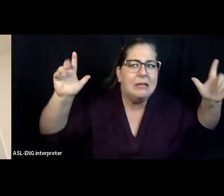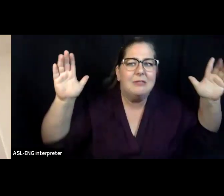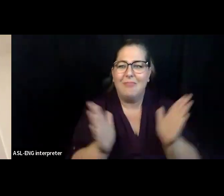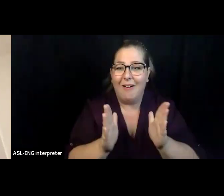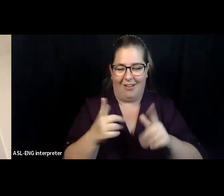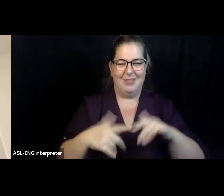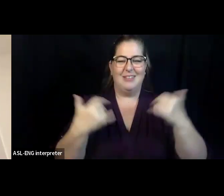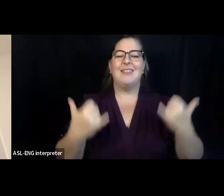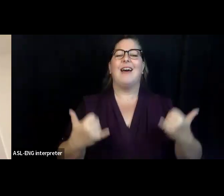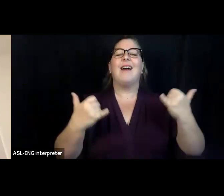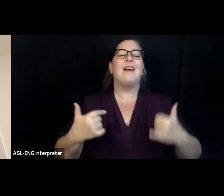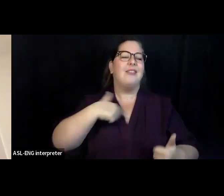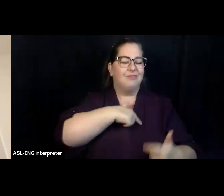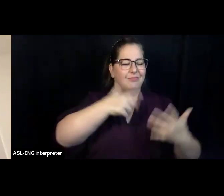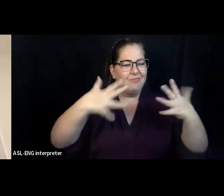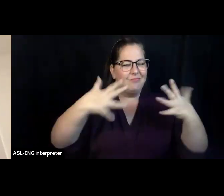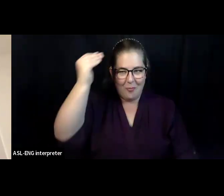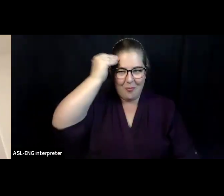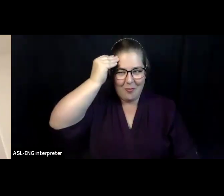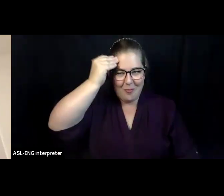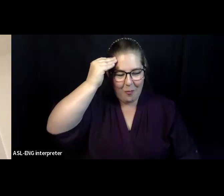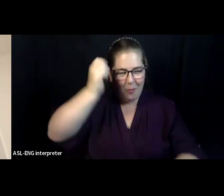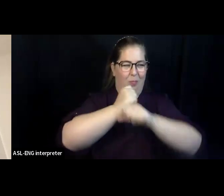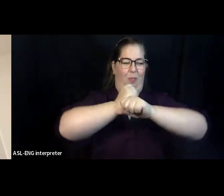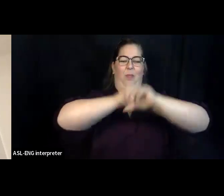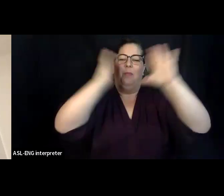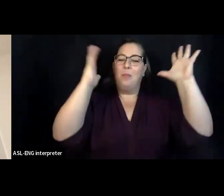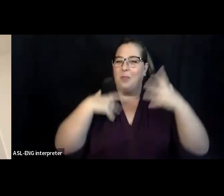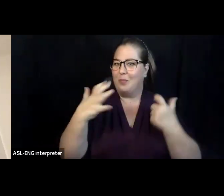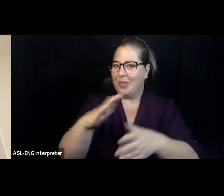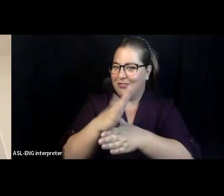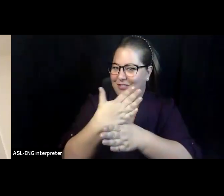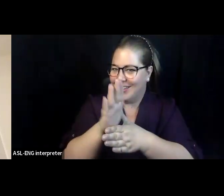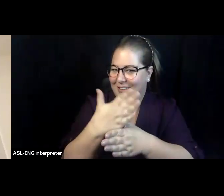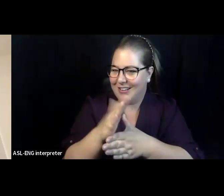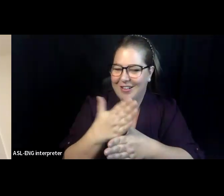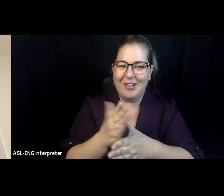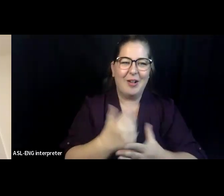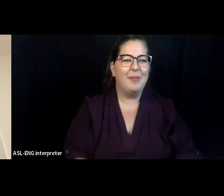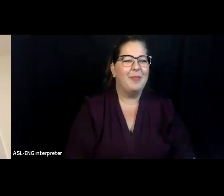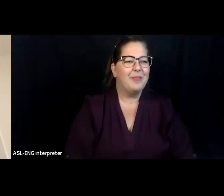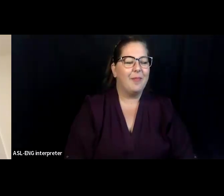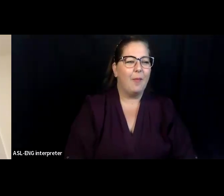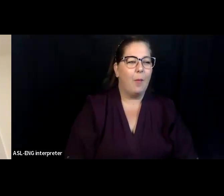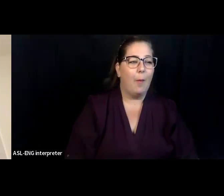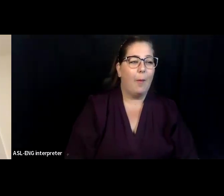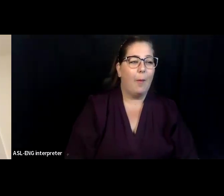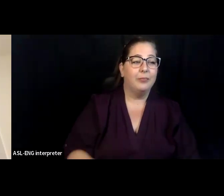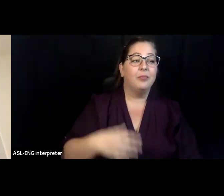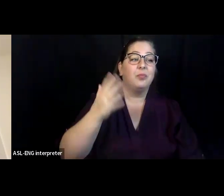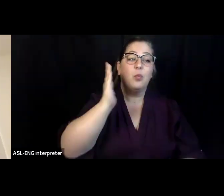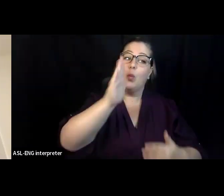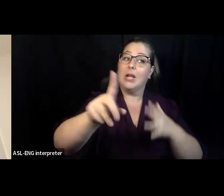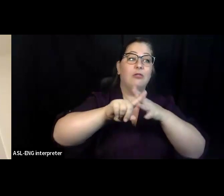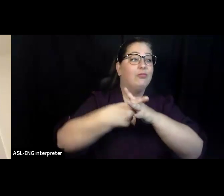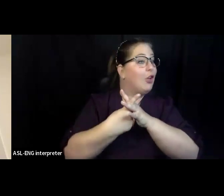of what it actually looks like with you today. So our contract has started as of January, 2024. And that is a